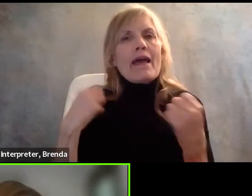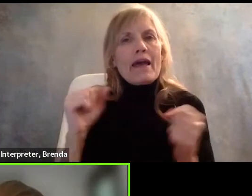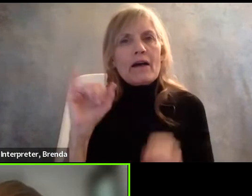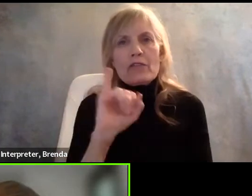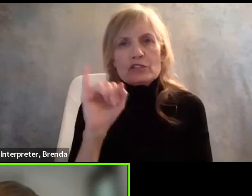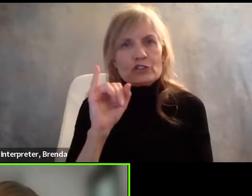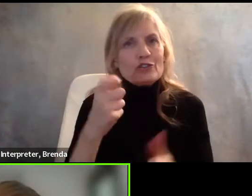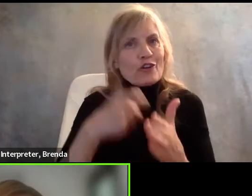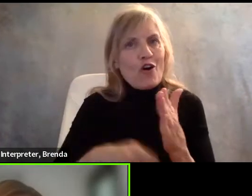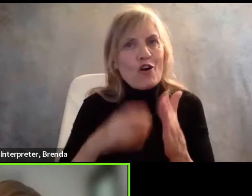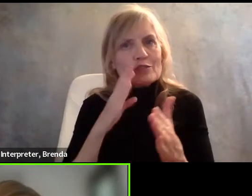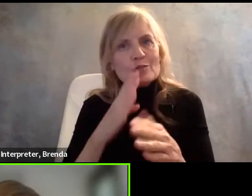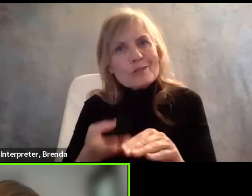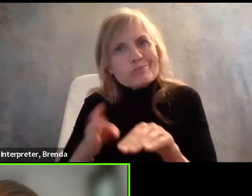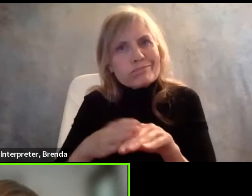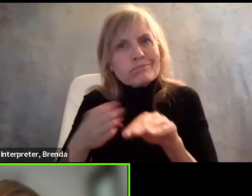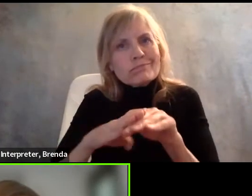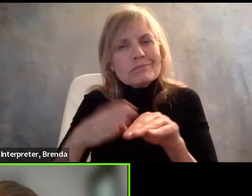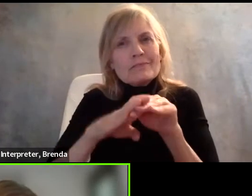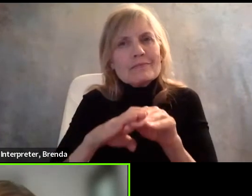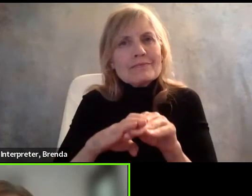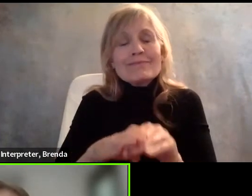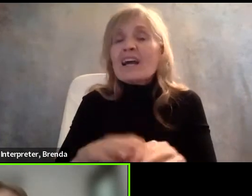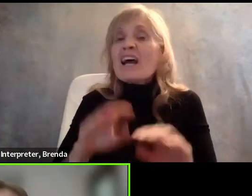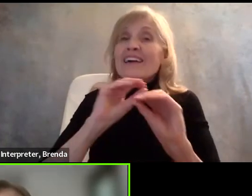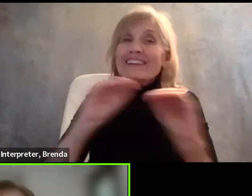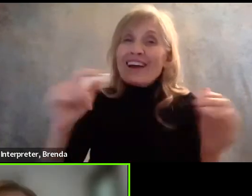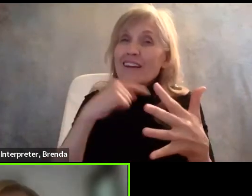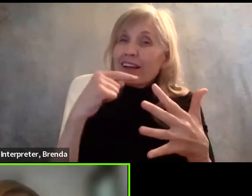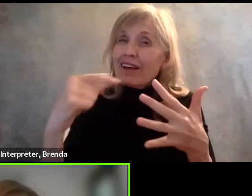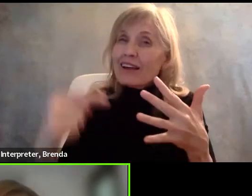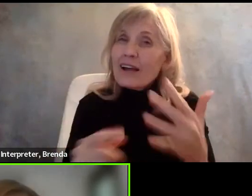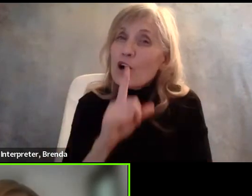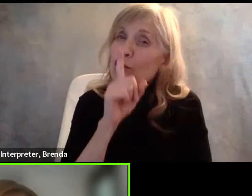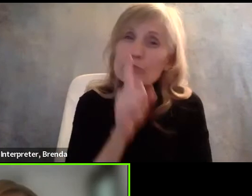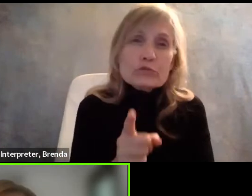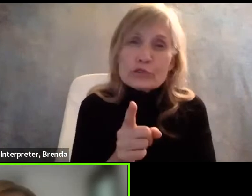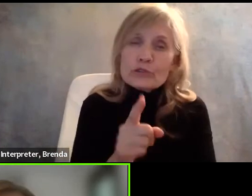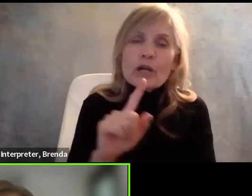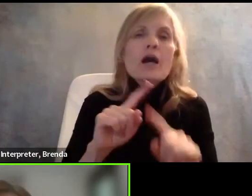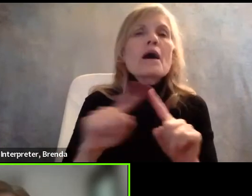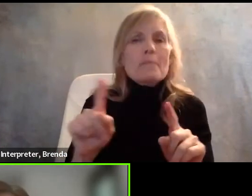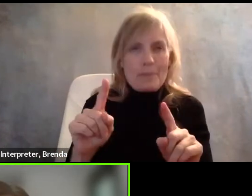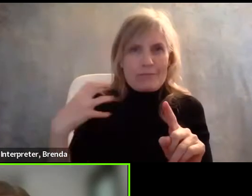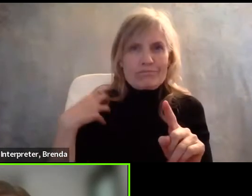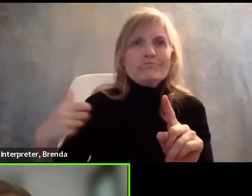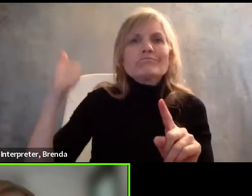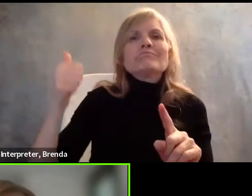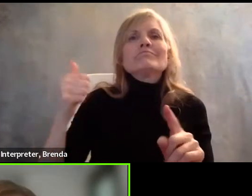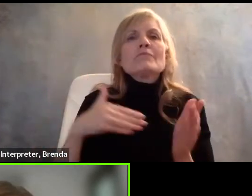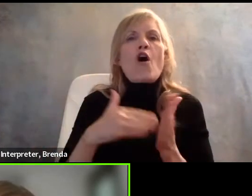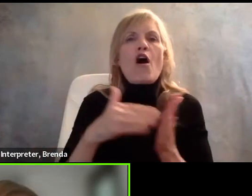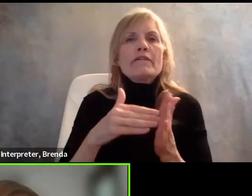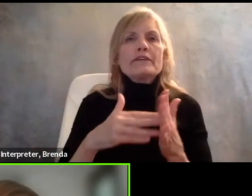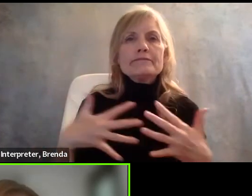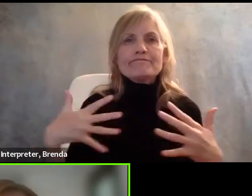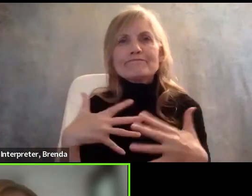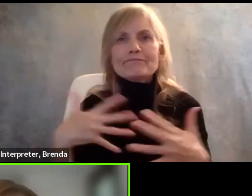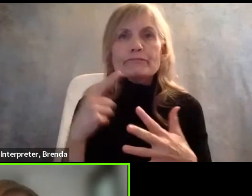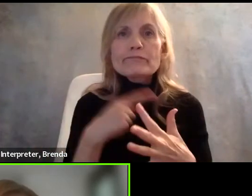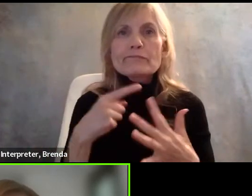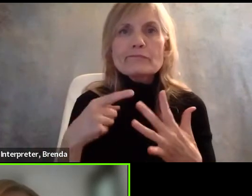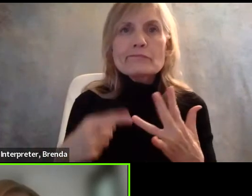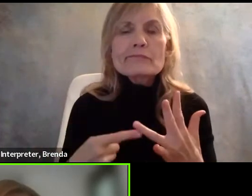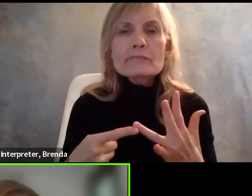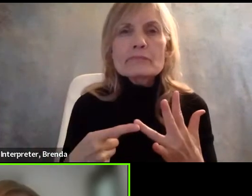which are demonstrated not to be true. But those fears come up in an employer's mind right quickly.